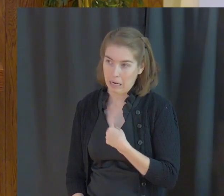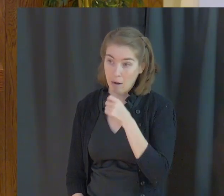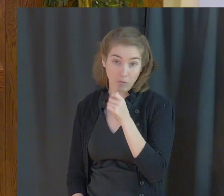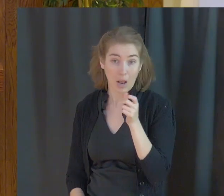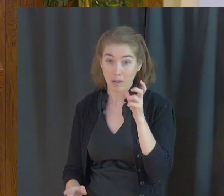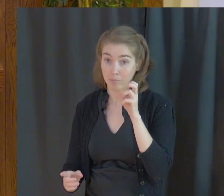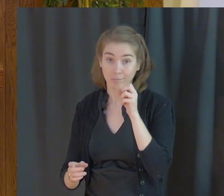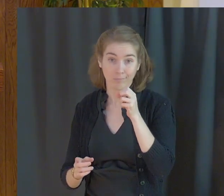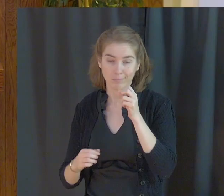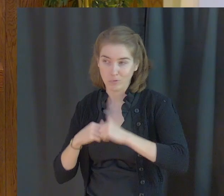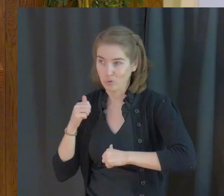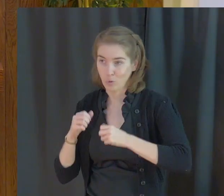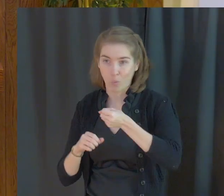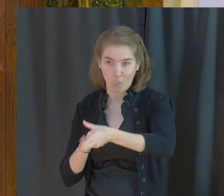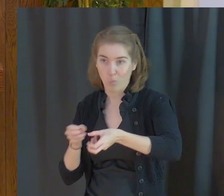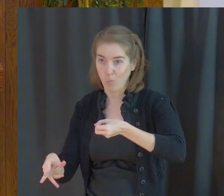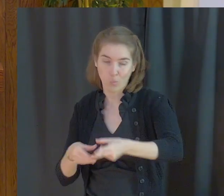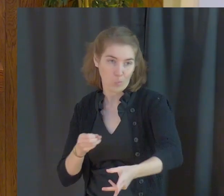stoned.